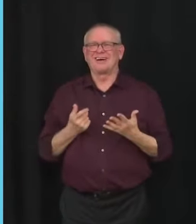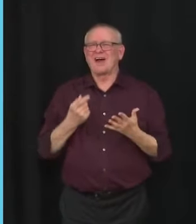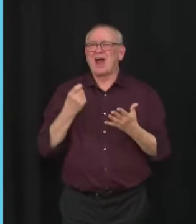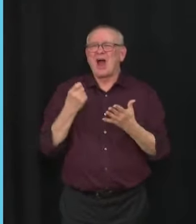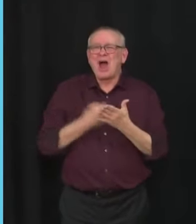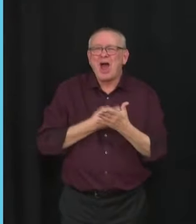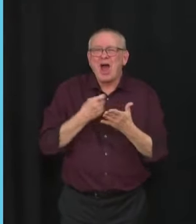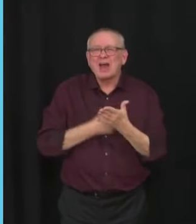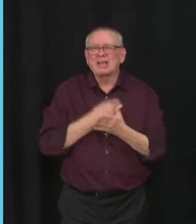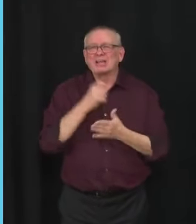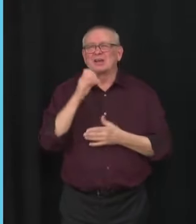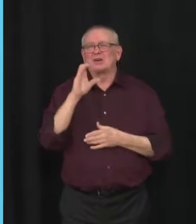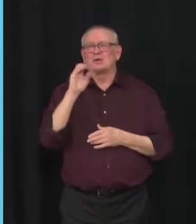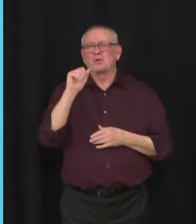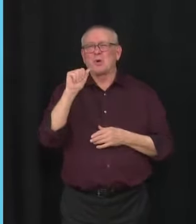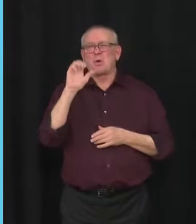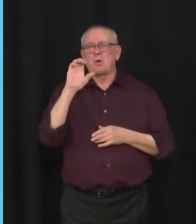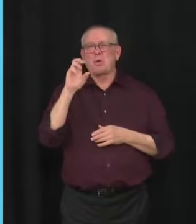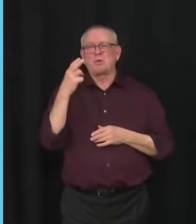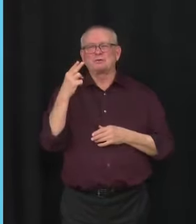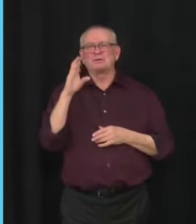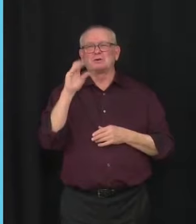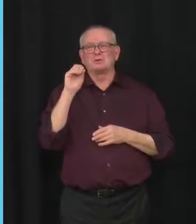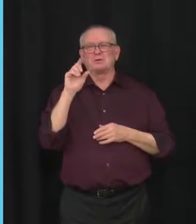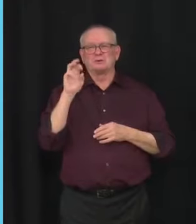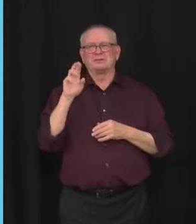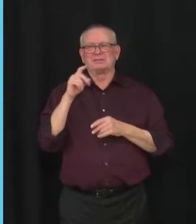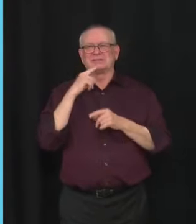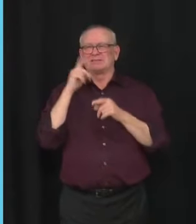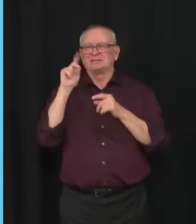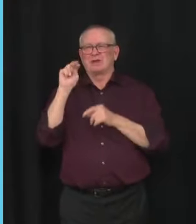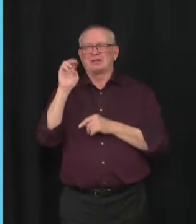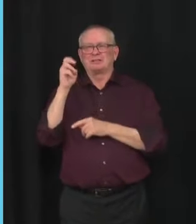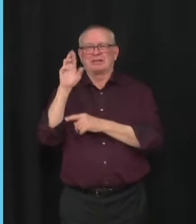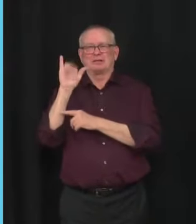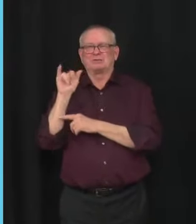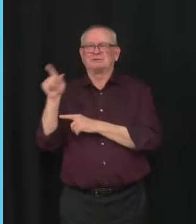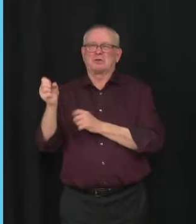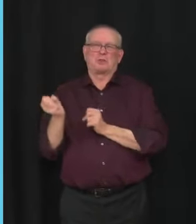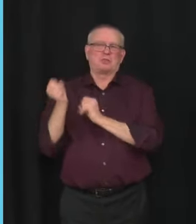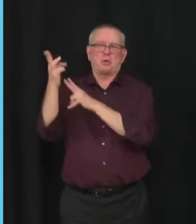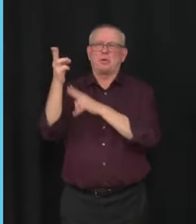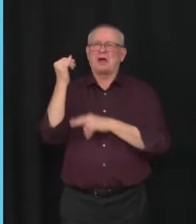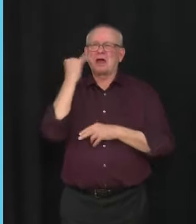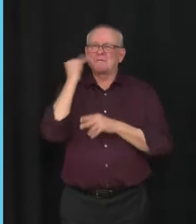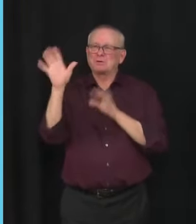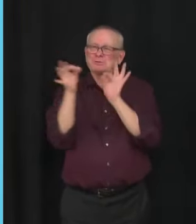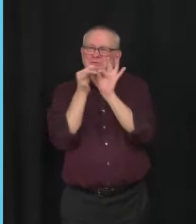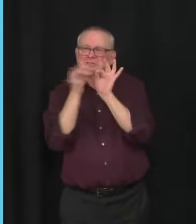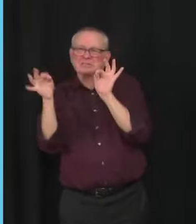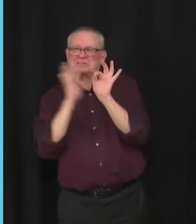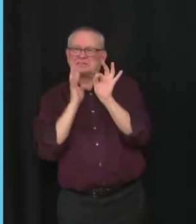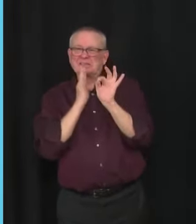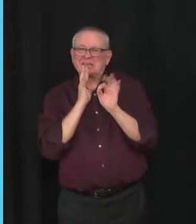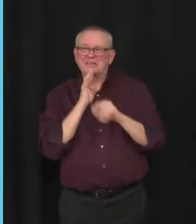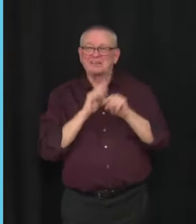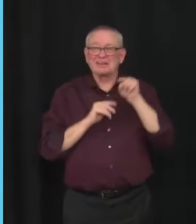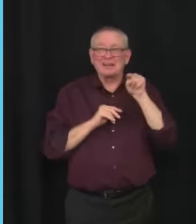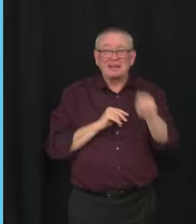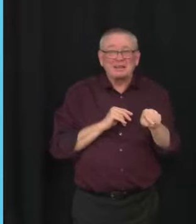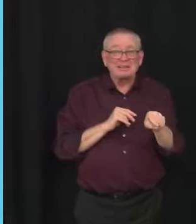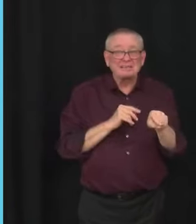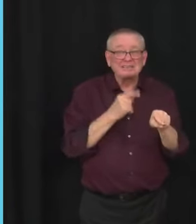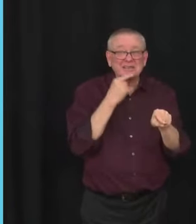CBC. They would have fired him right out of the building. Instead, what do they do with David Suzuki? He said that about immigration in 2013.